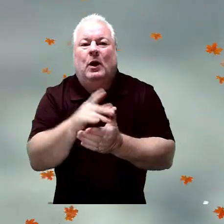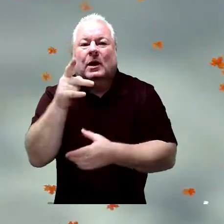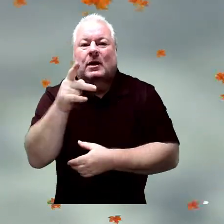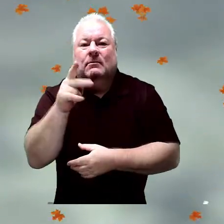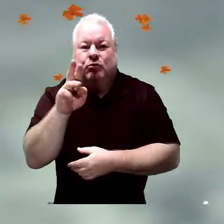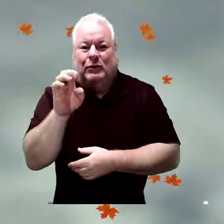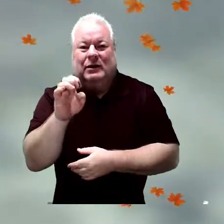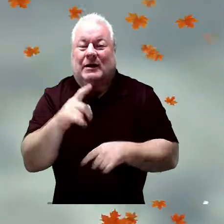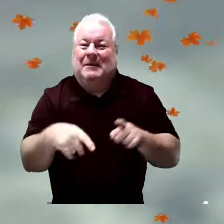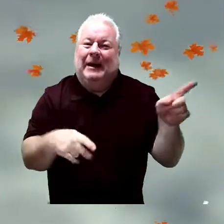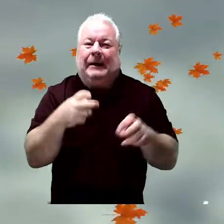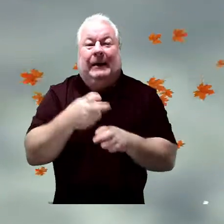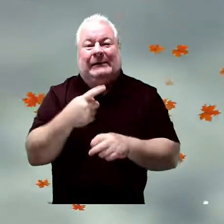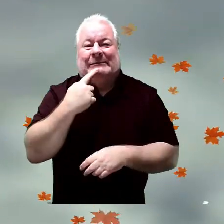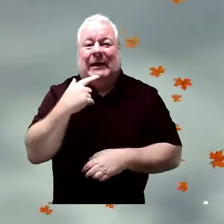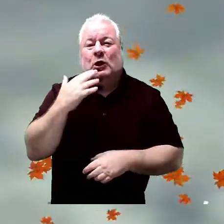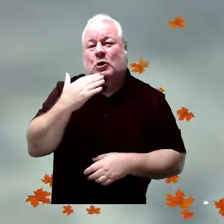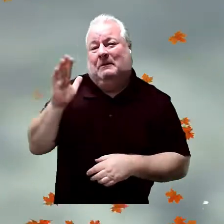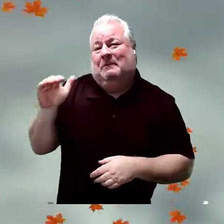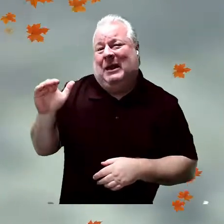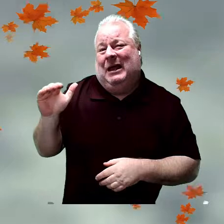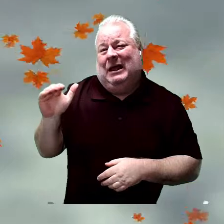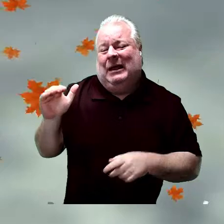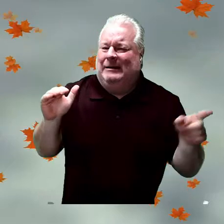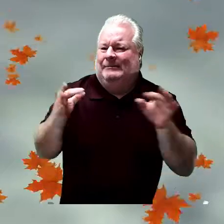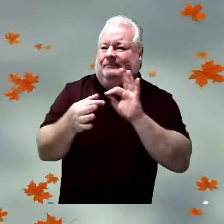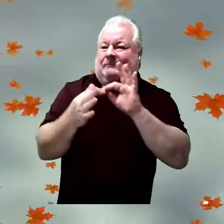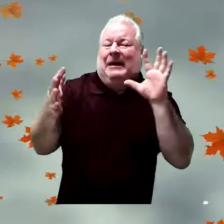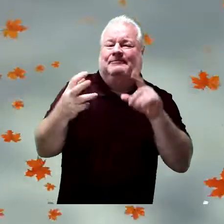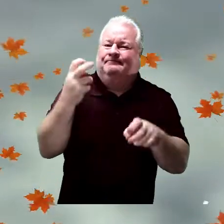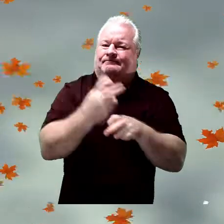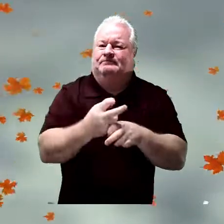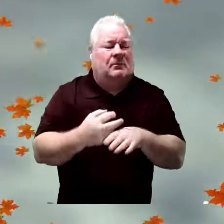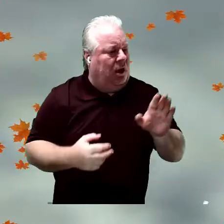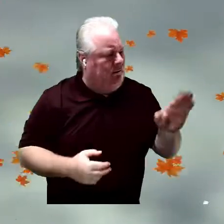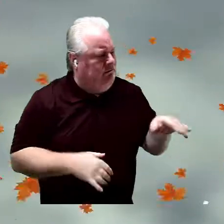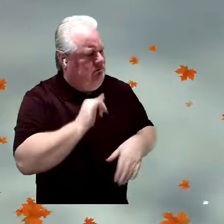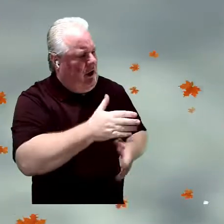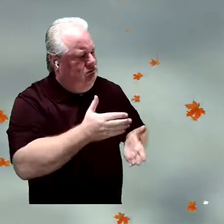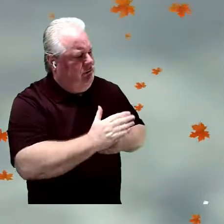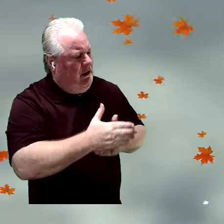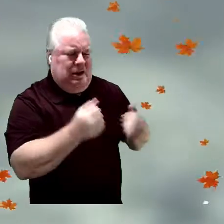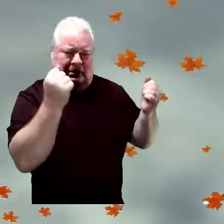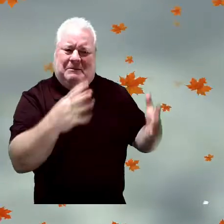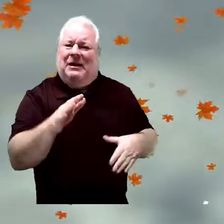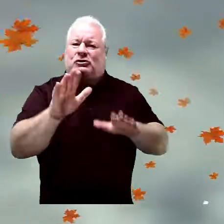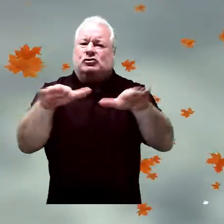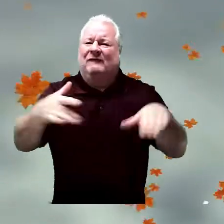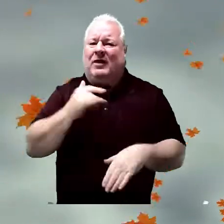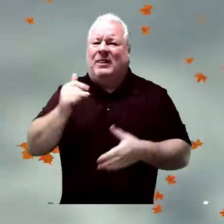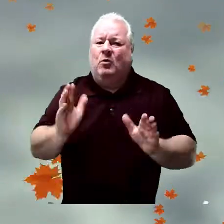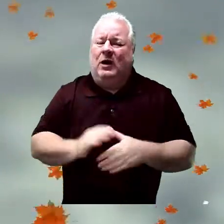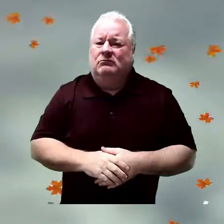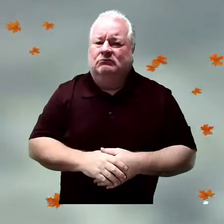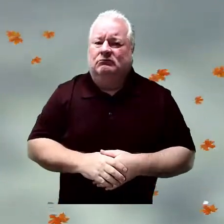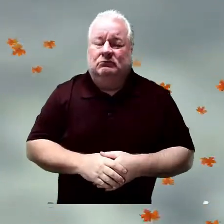still a little hard for him to say goodbye. Isn't that right, son? Yeah. And that's okay. Lots of kids feel